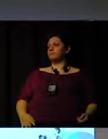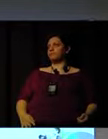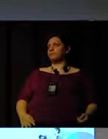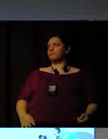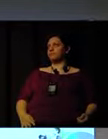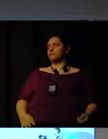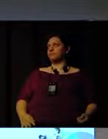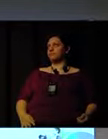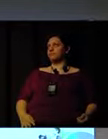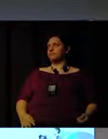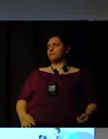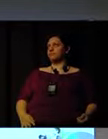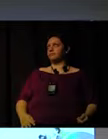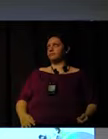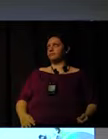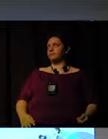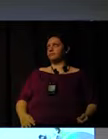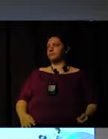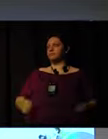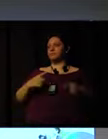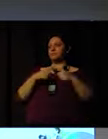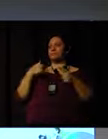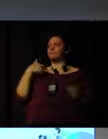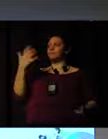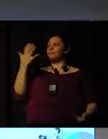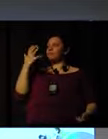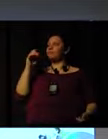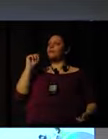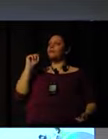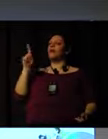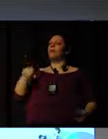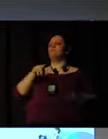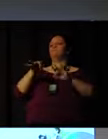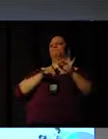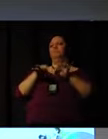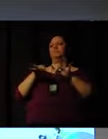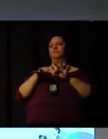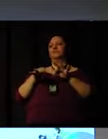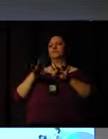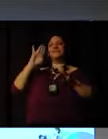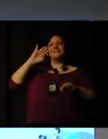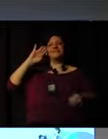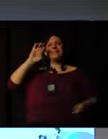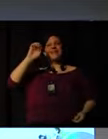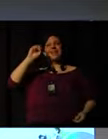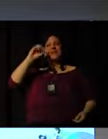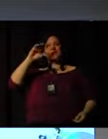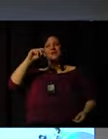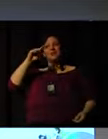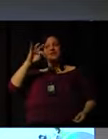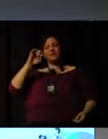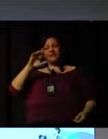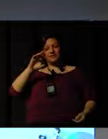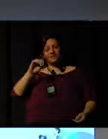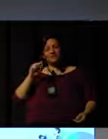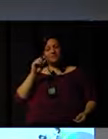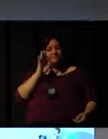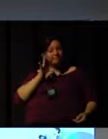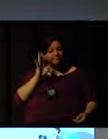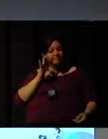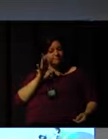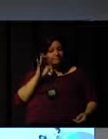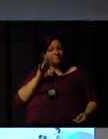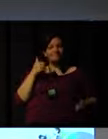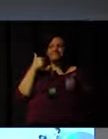of these parts. I understand the figures that are here, but the projects attract me more. The